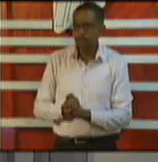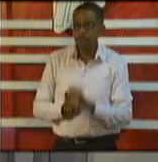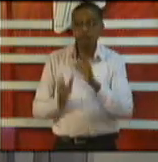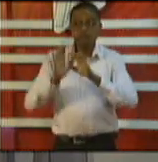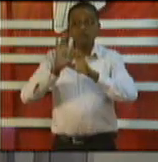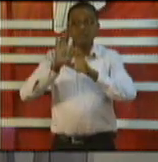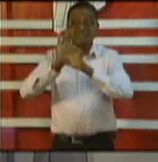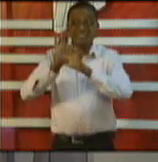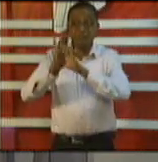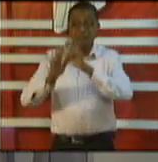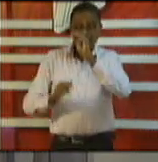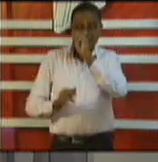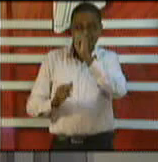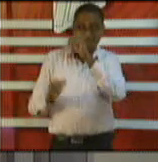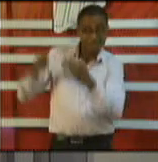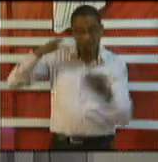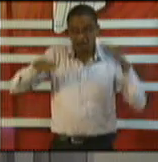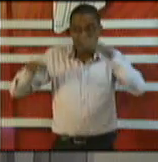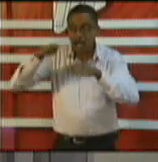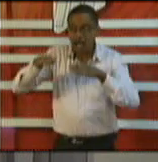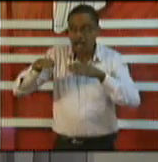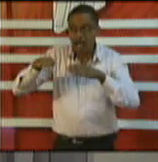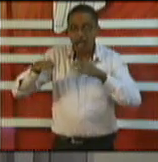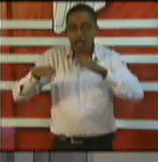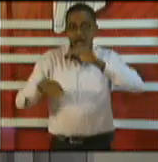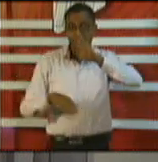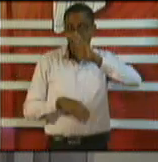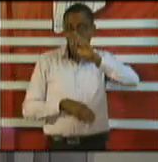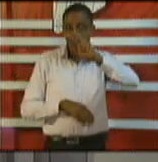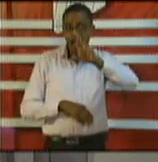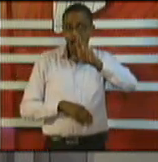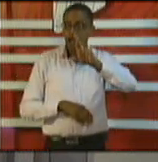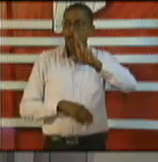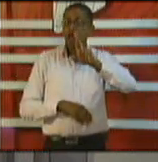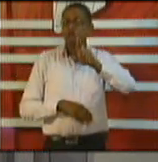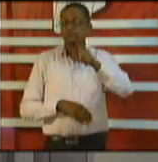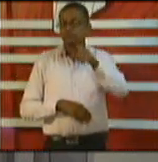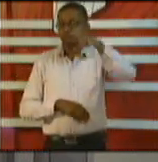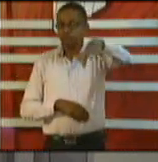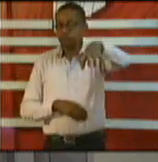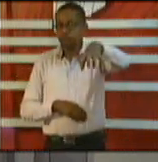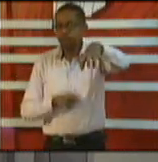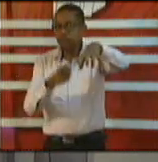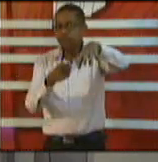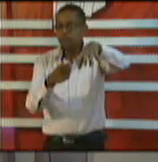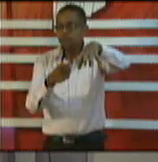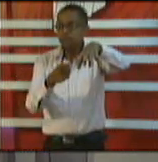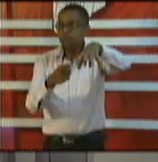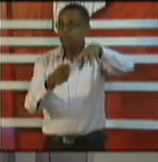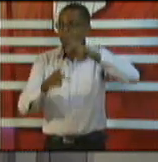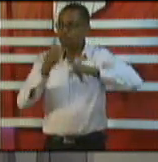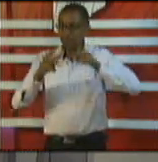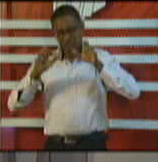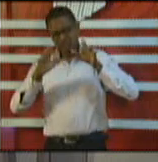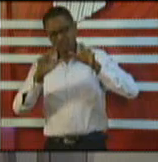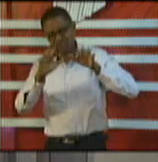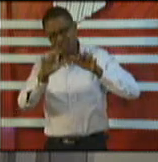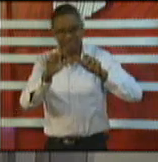especially was that the bar became a flashpoint for a party atmosphere